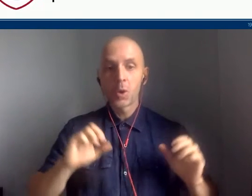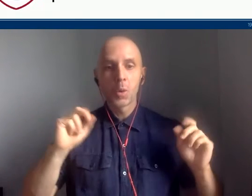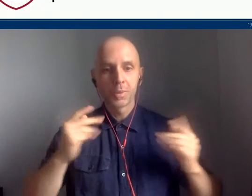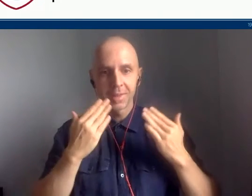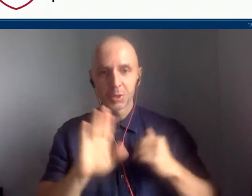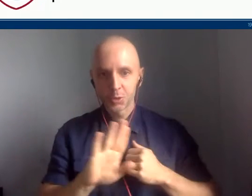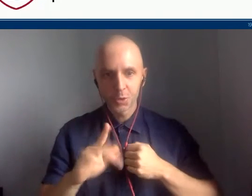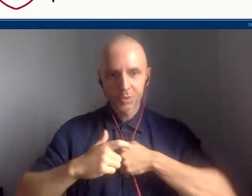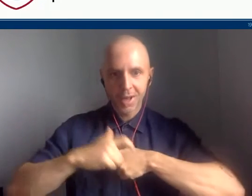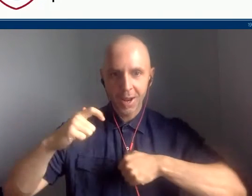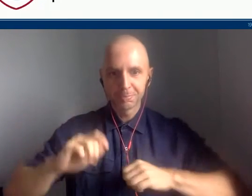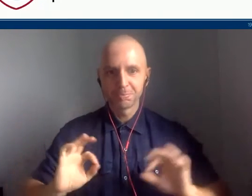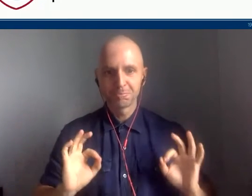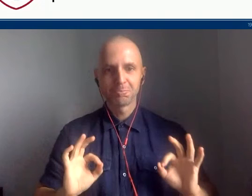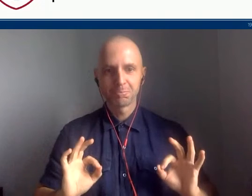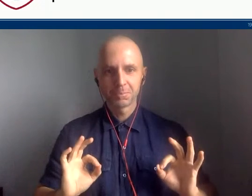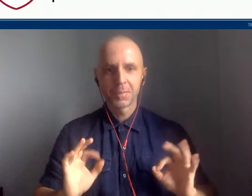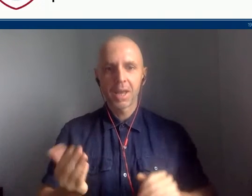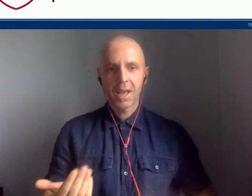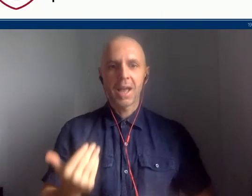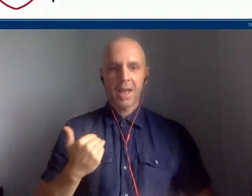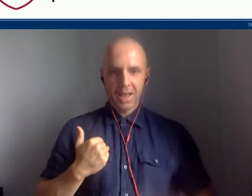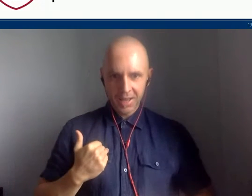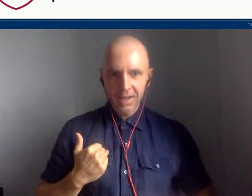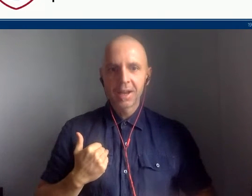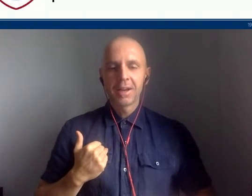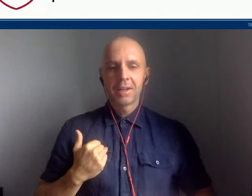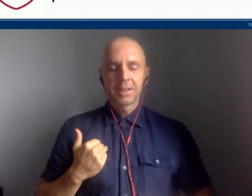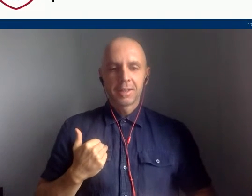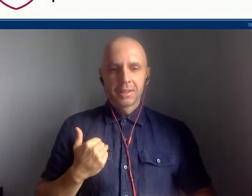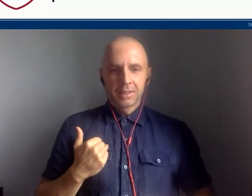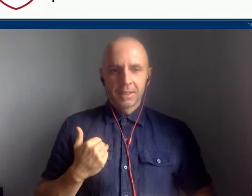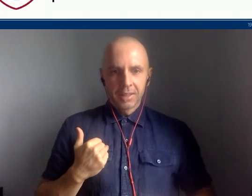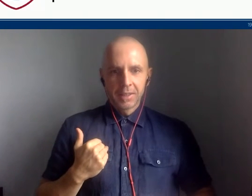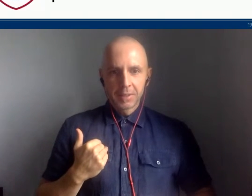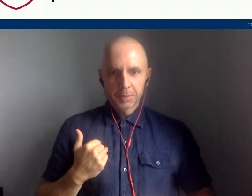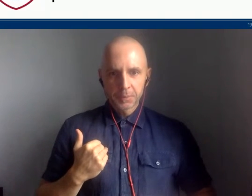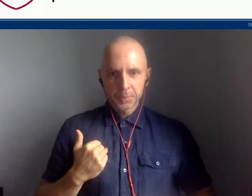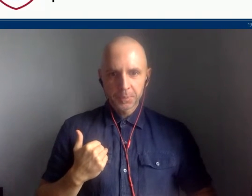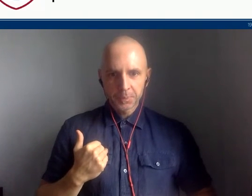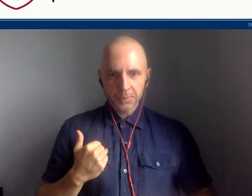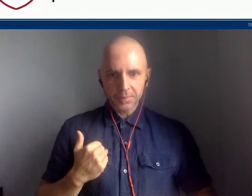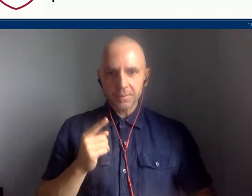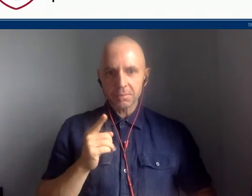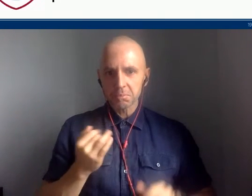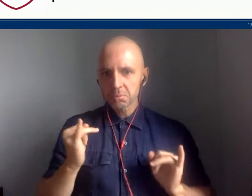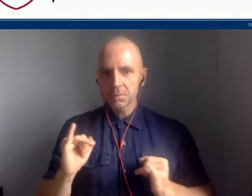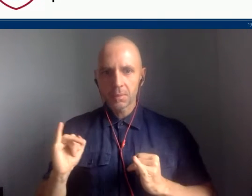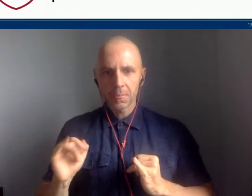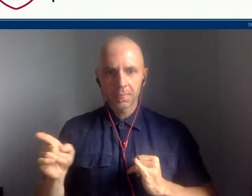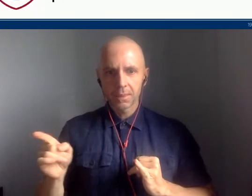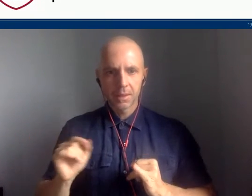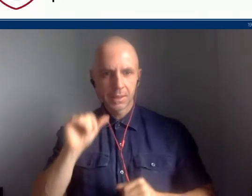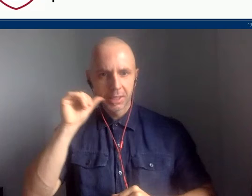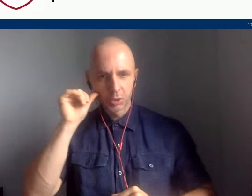I see some comments saying that the sound is quite, there's a strong echo. I don't know why that would be different today than